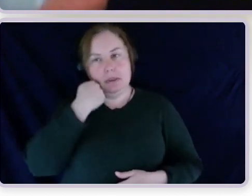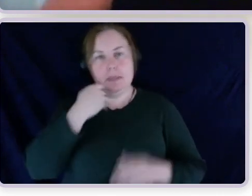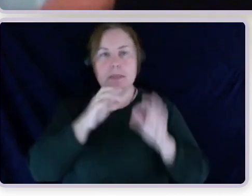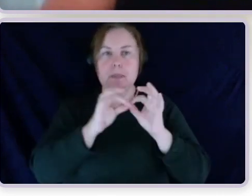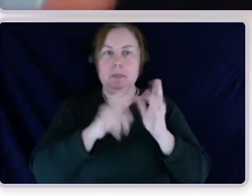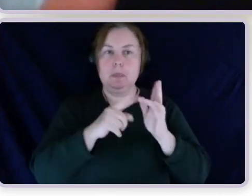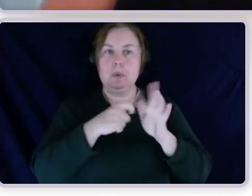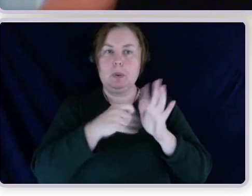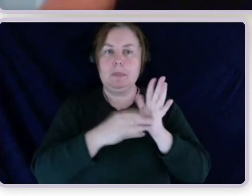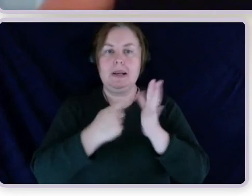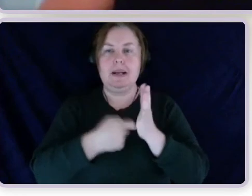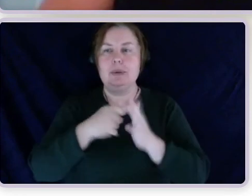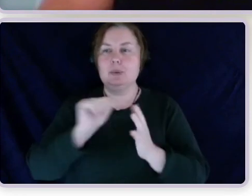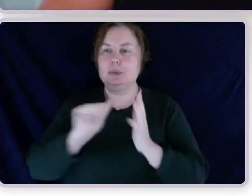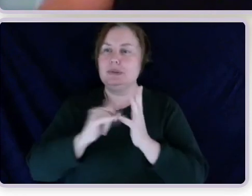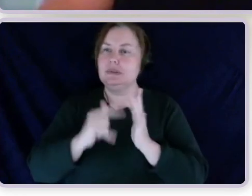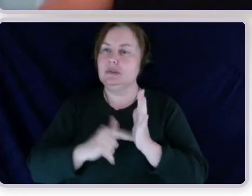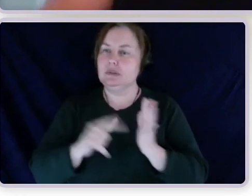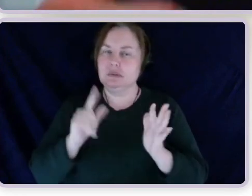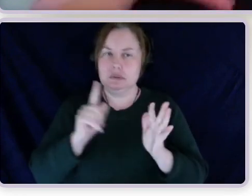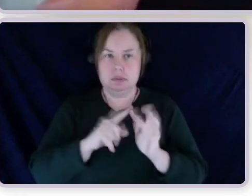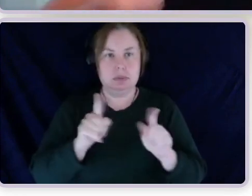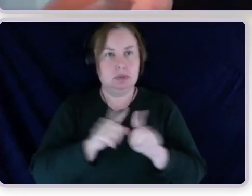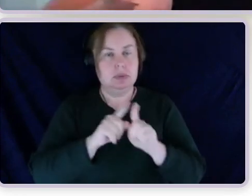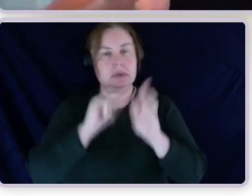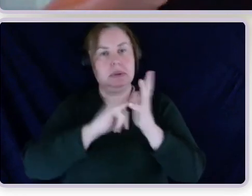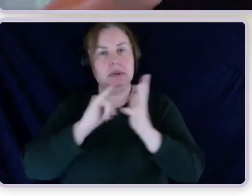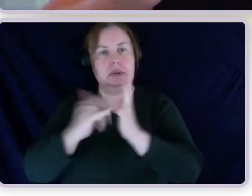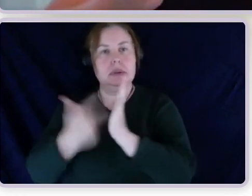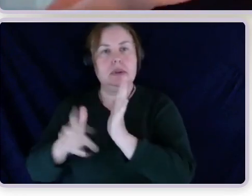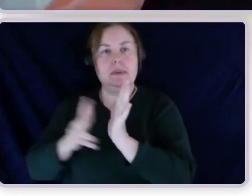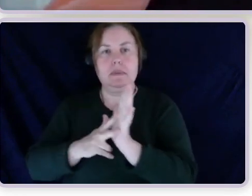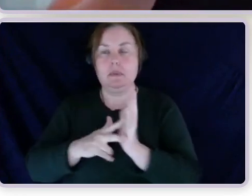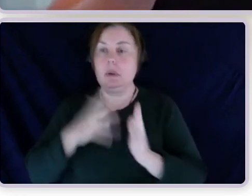go to questions, the first thing I would like to let people know is that the whole recording of this session, like the slides